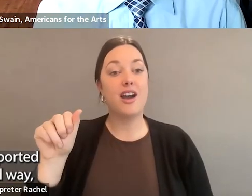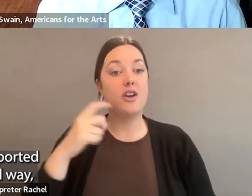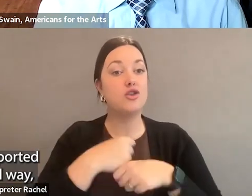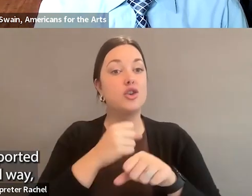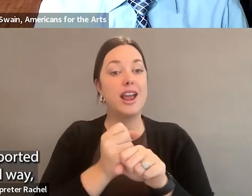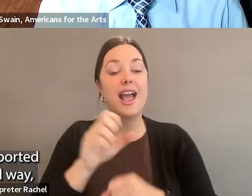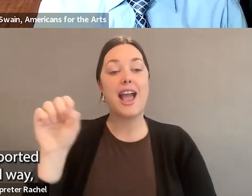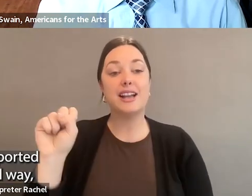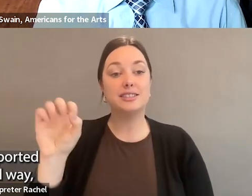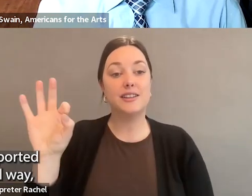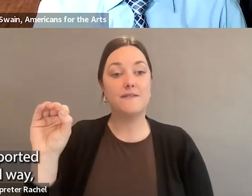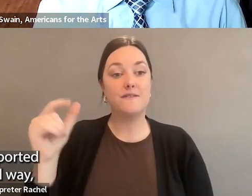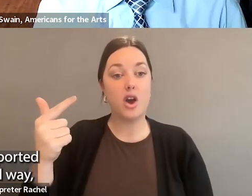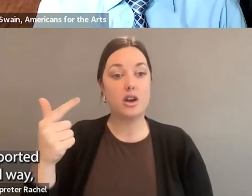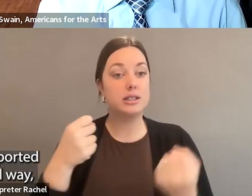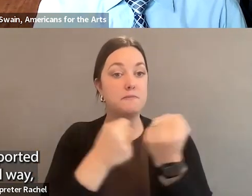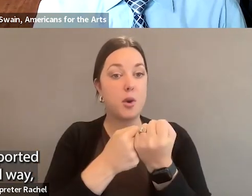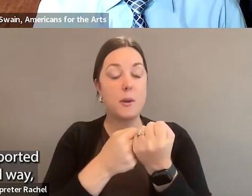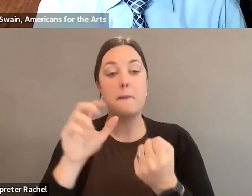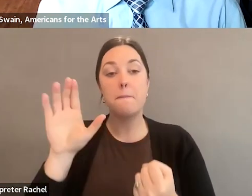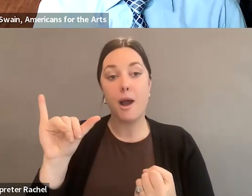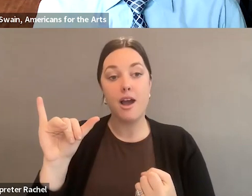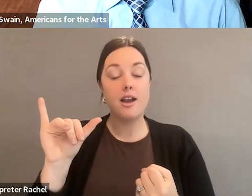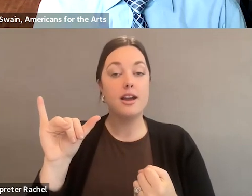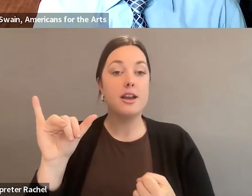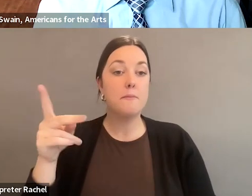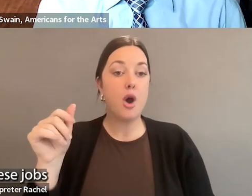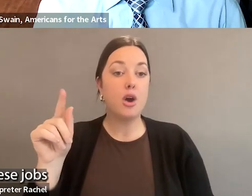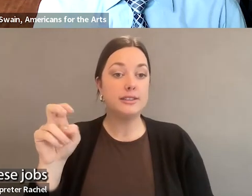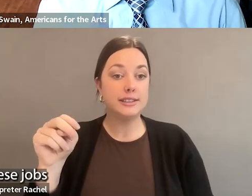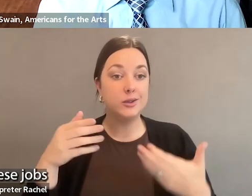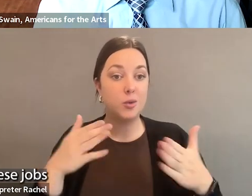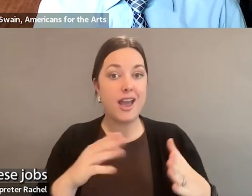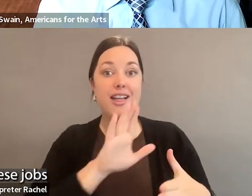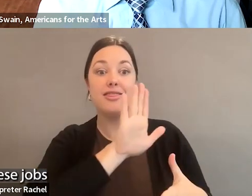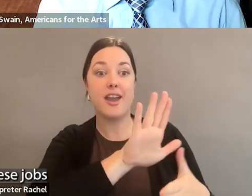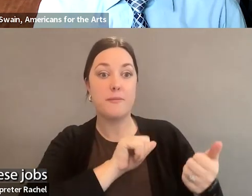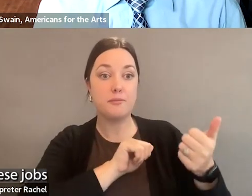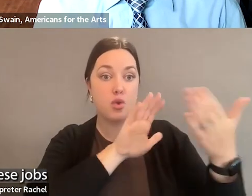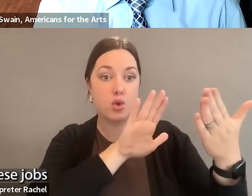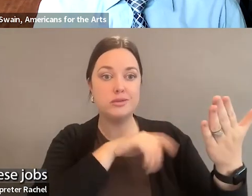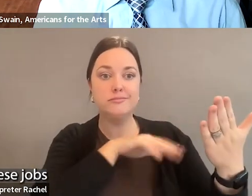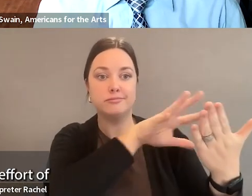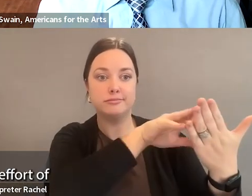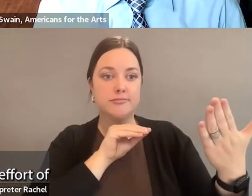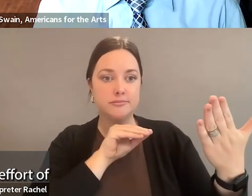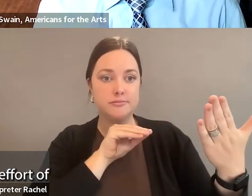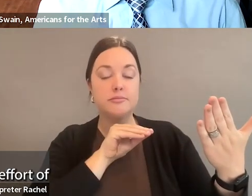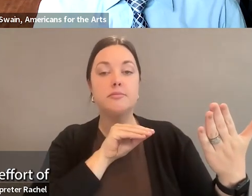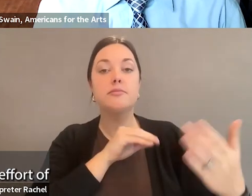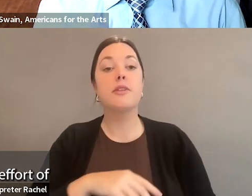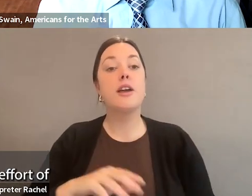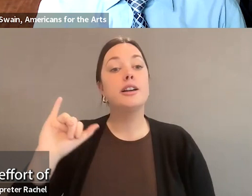SFOG supported in a bipartisan, bicameral way. And that, especially with these jobs bills,